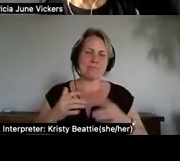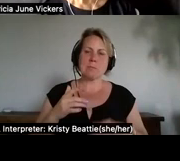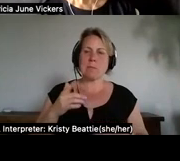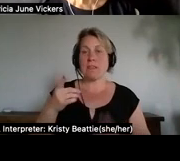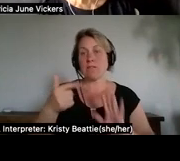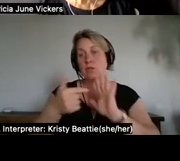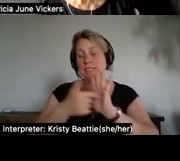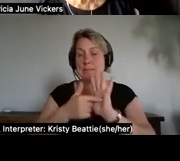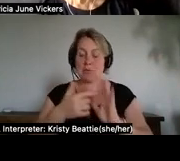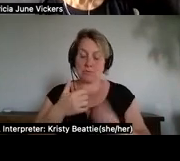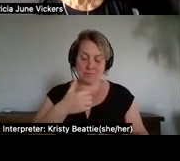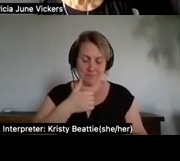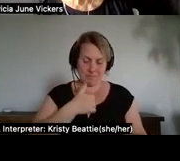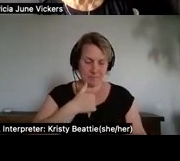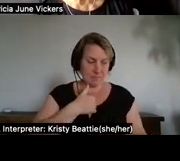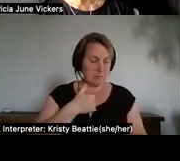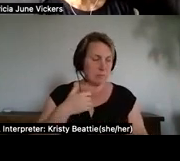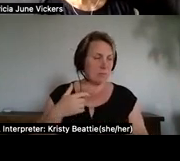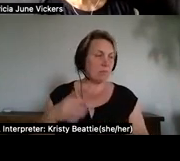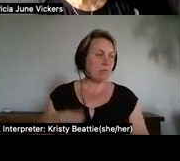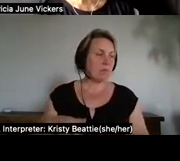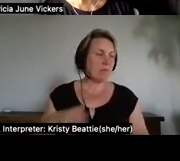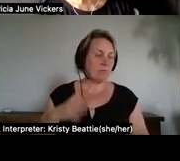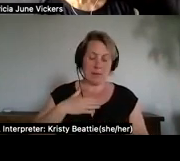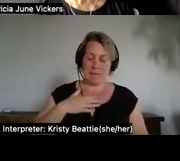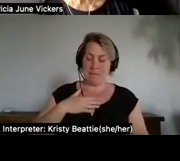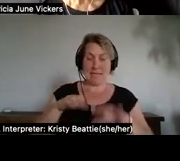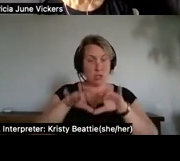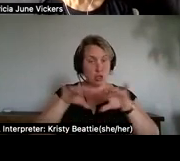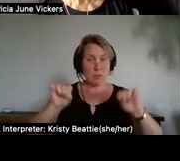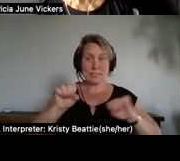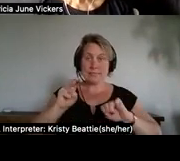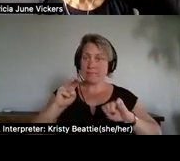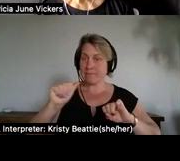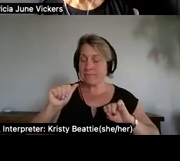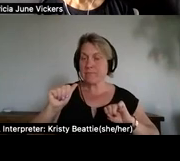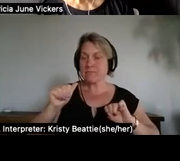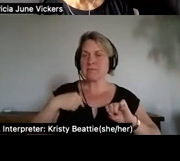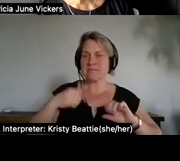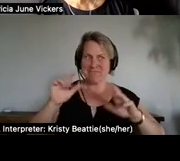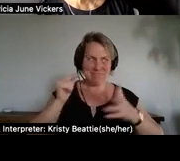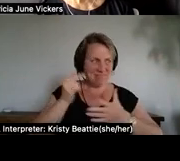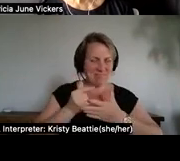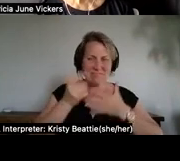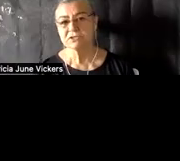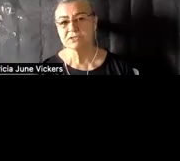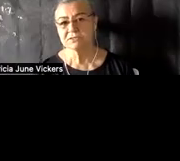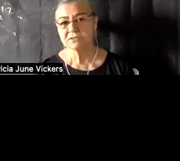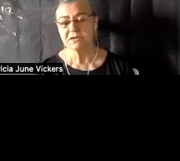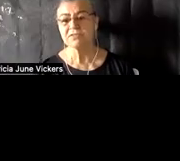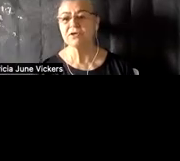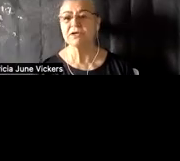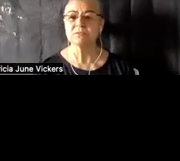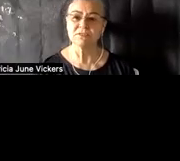when i completed the master's degree i thought that and this was unconscious